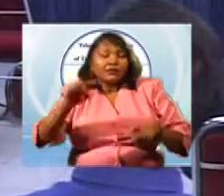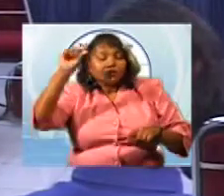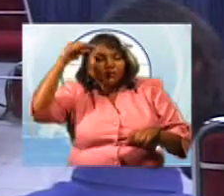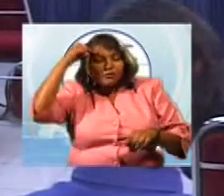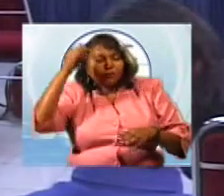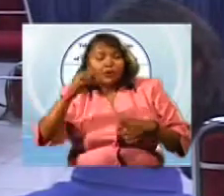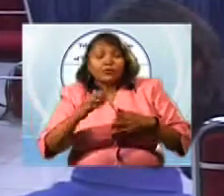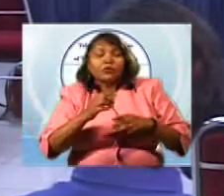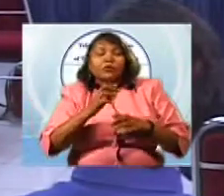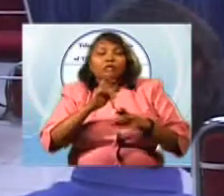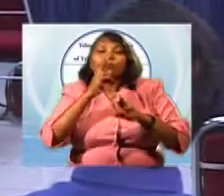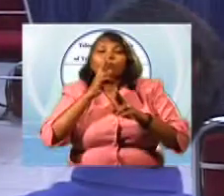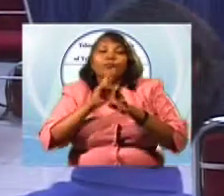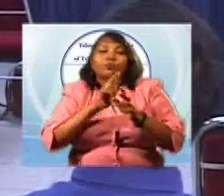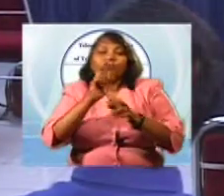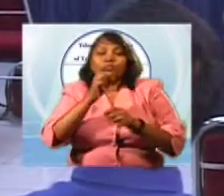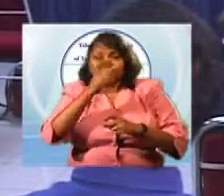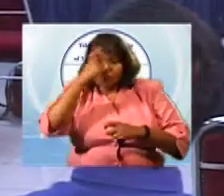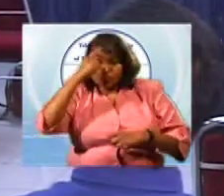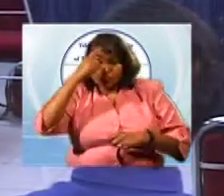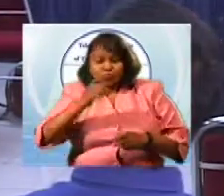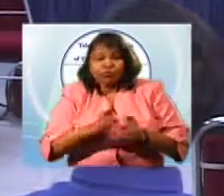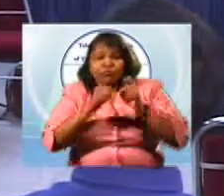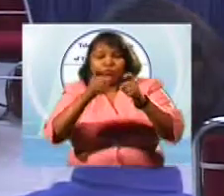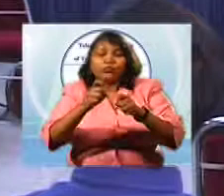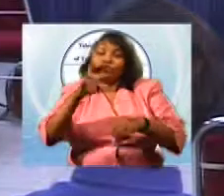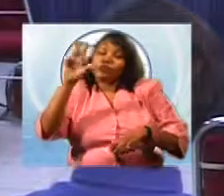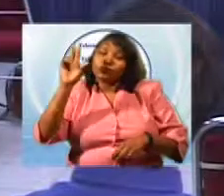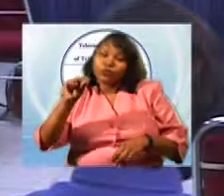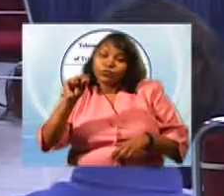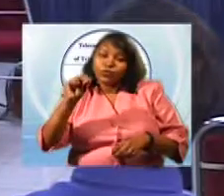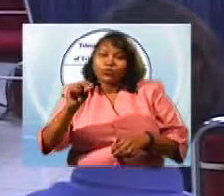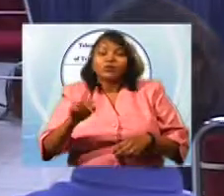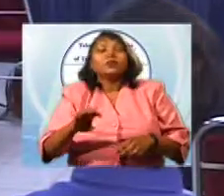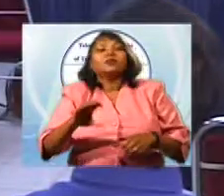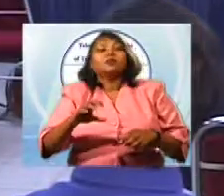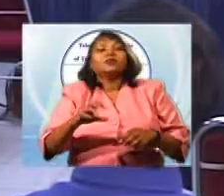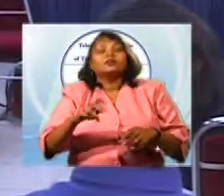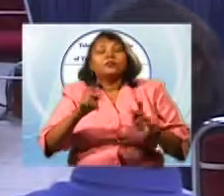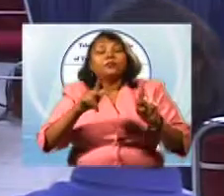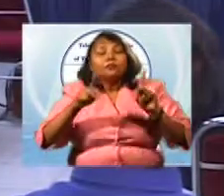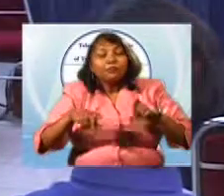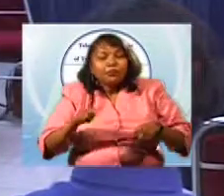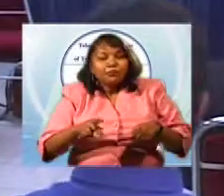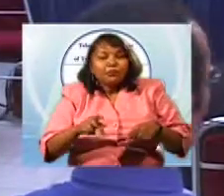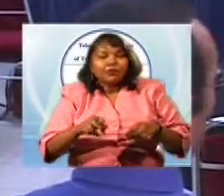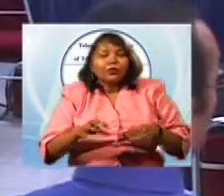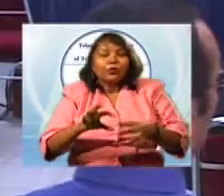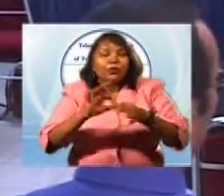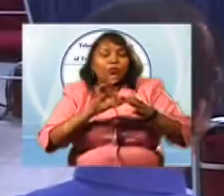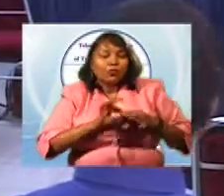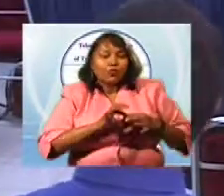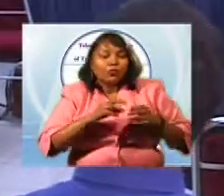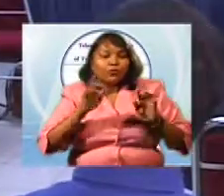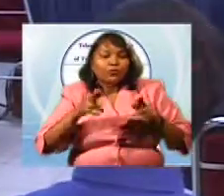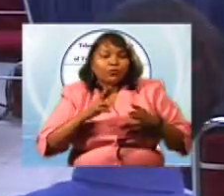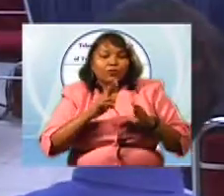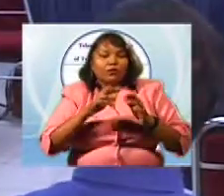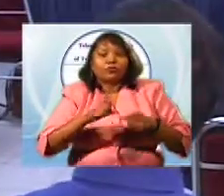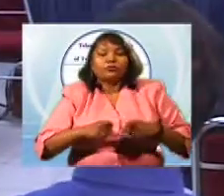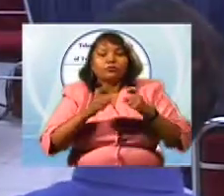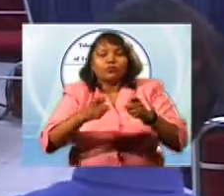and these are bodies that interpose between the government and the citizenry. So the public